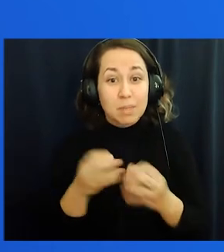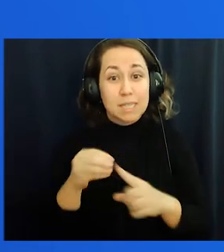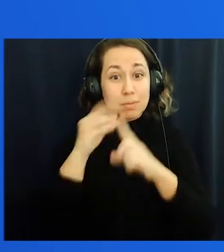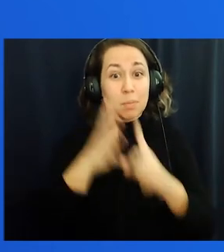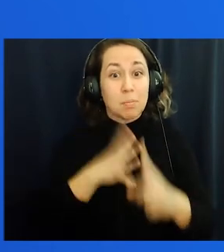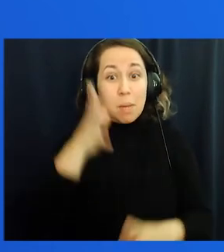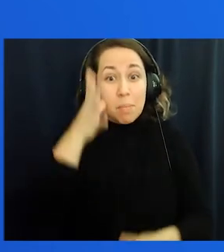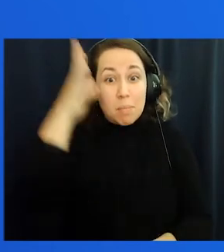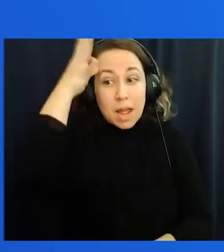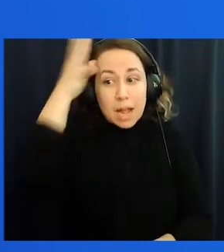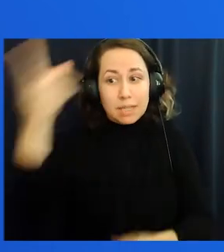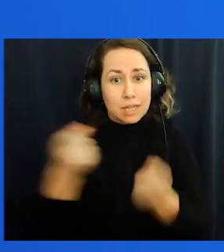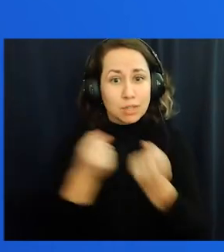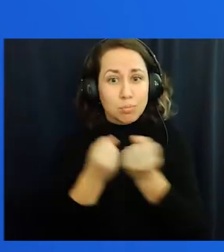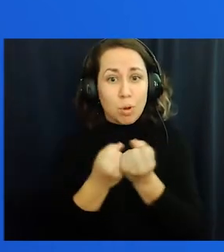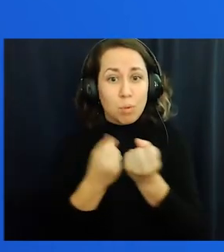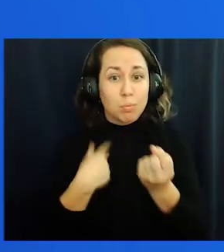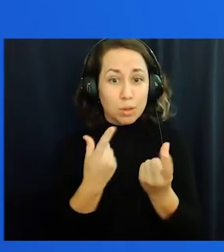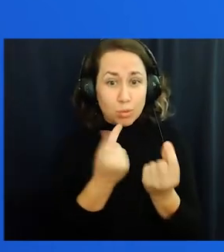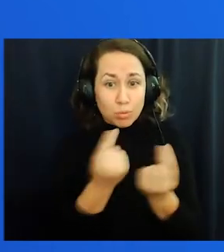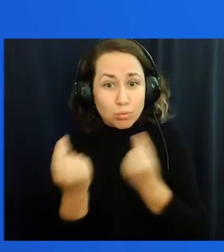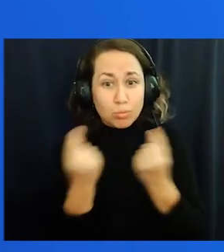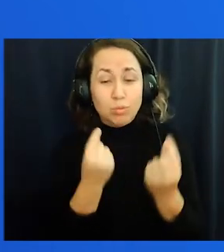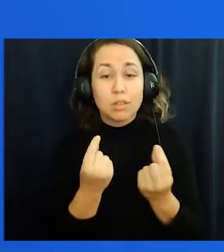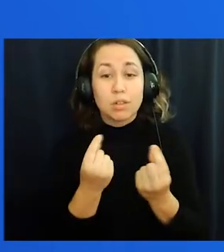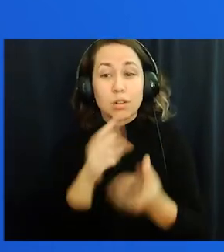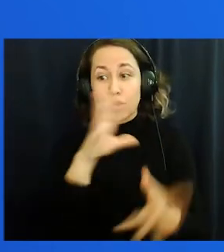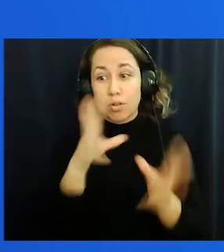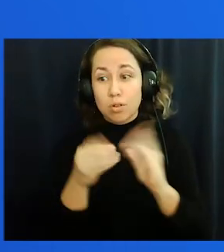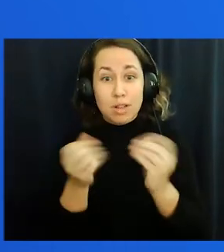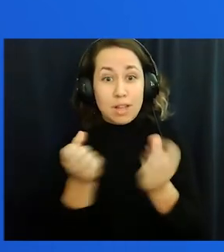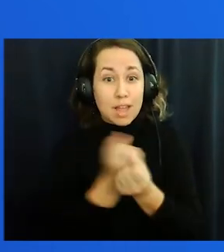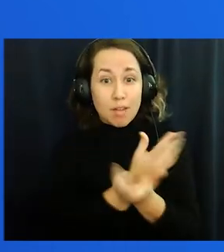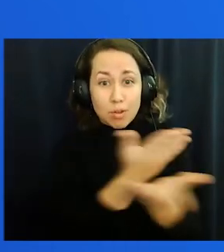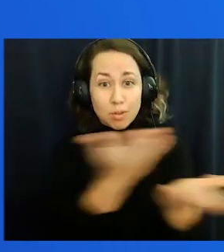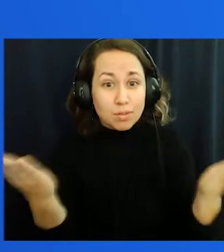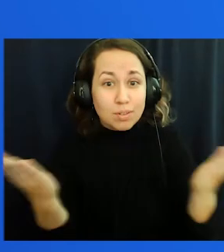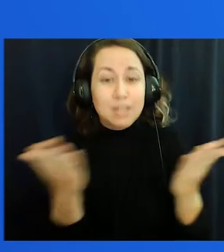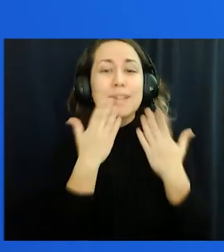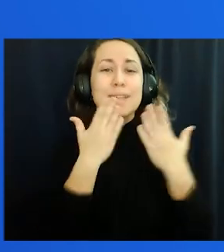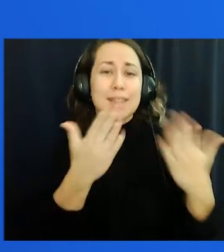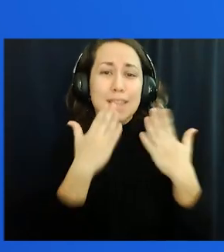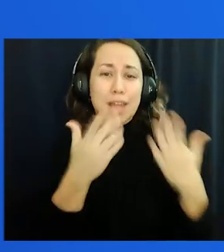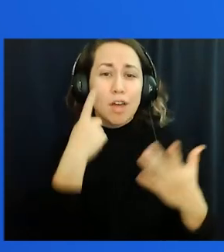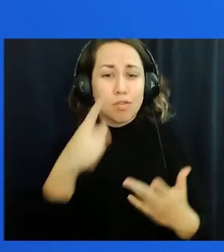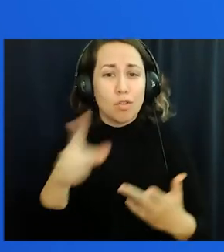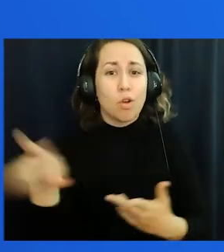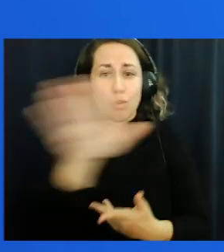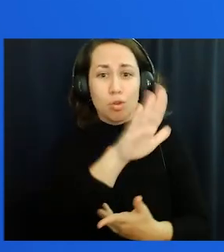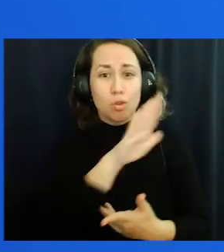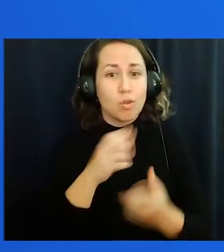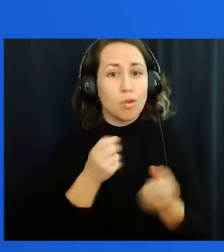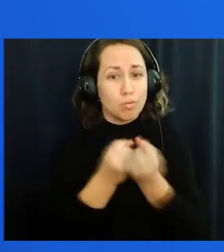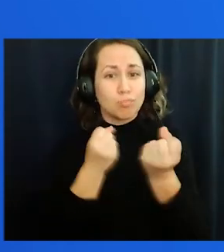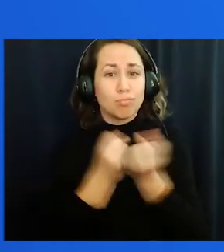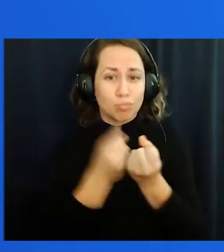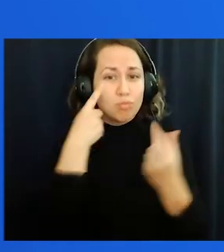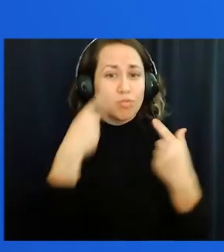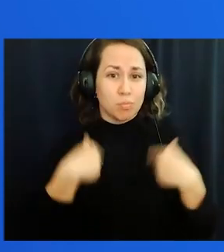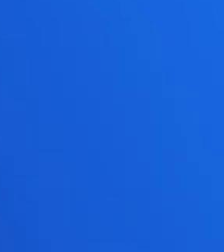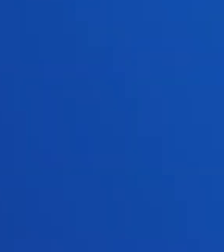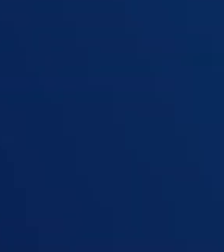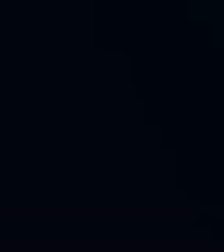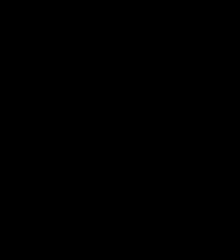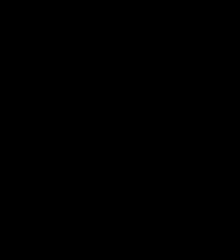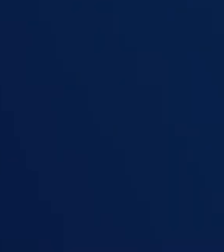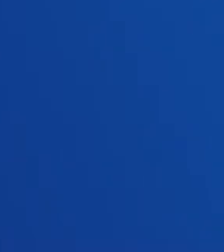a mis padres porque siempre me han apoyado. Sin todos ustedes yo no estuviera aquí. Muchas gracias por todo lo que han